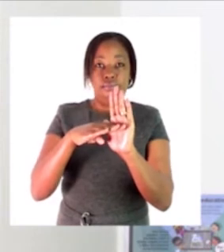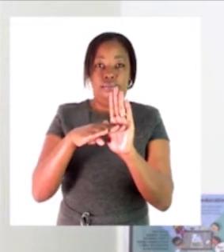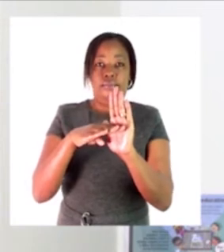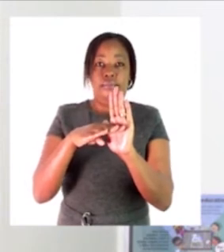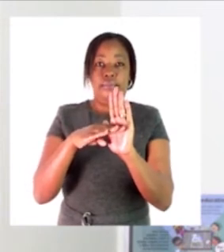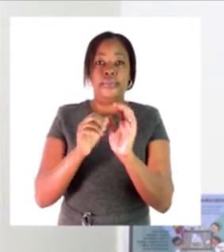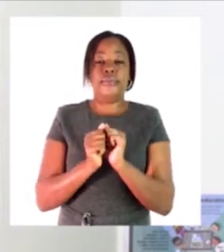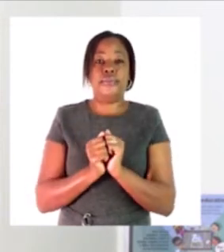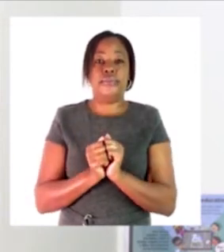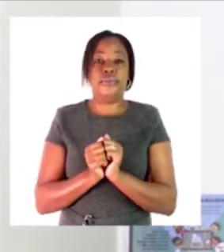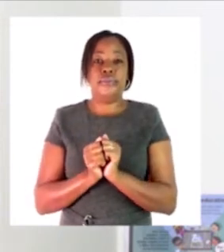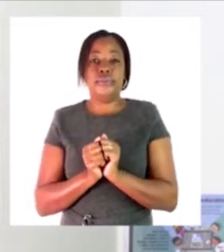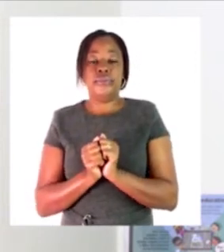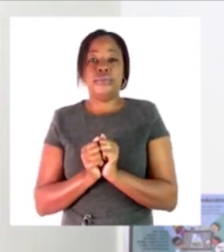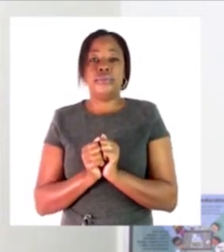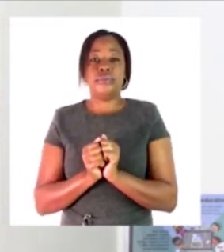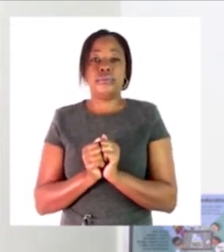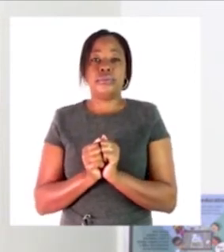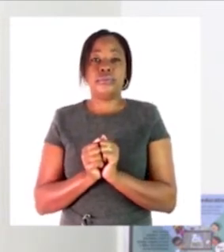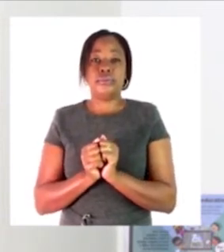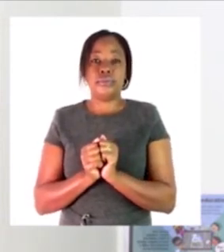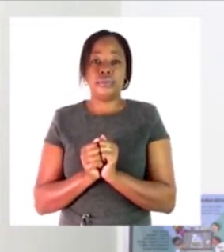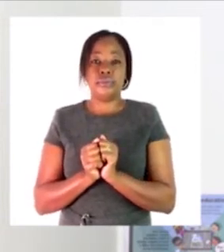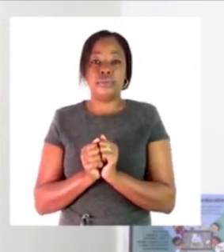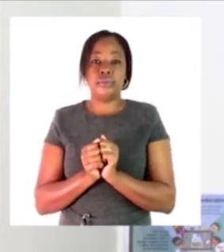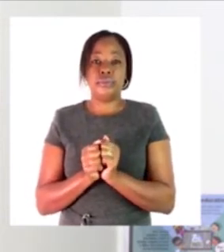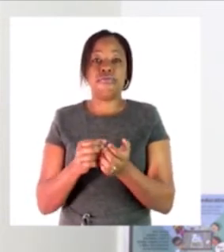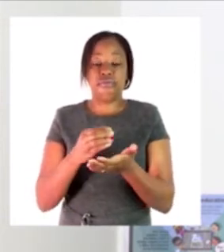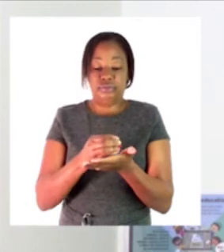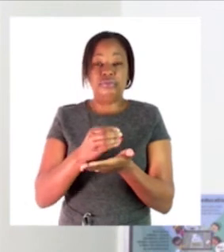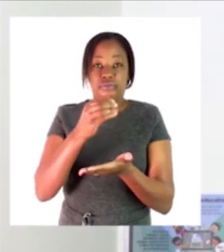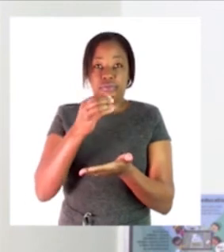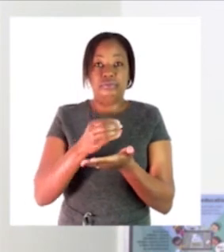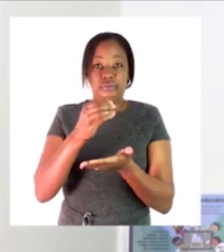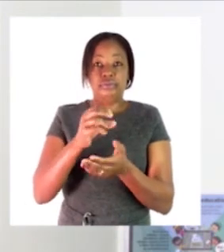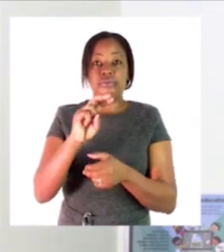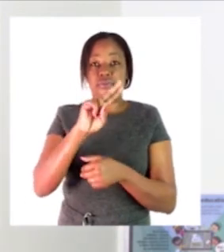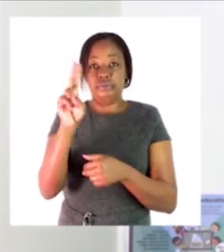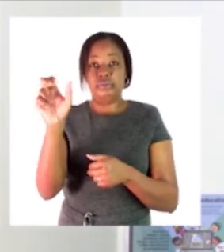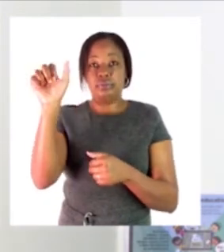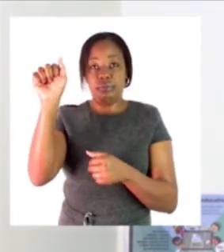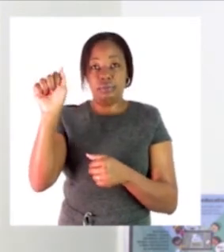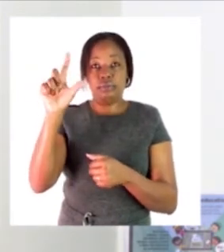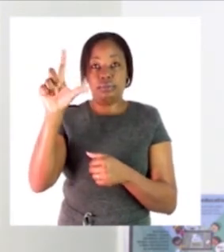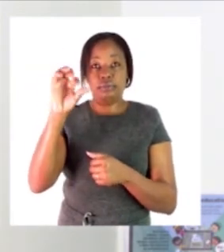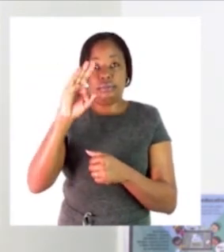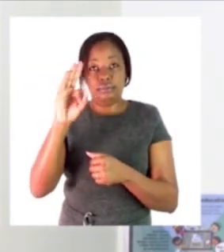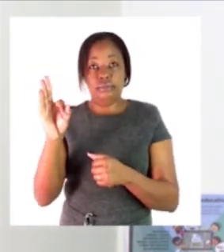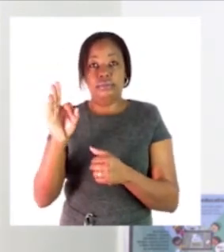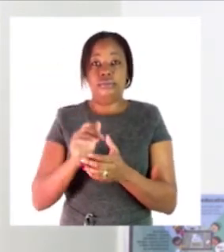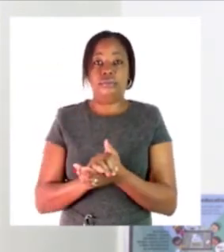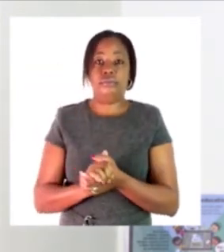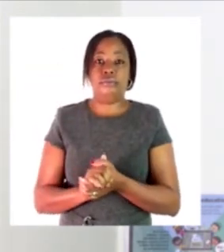that is a half of this glass that it can hold so if i have to compare this